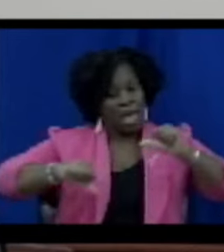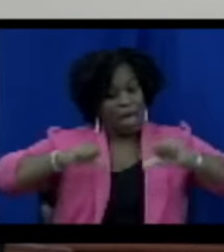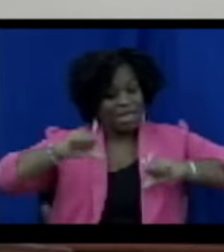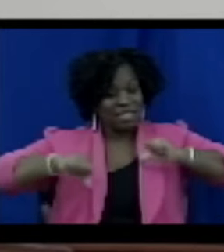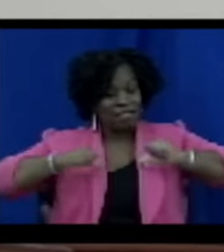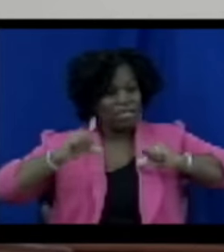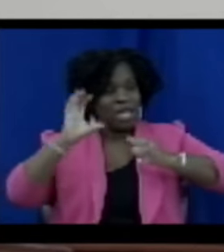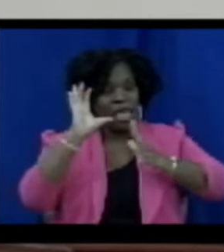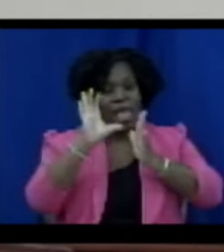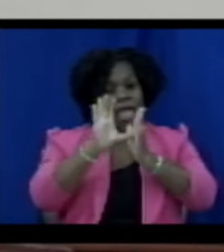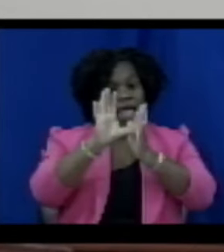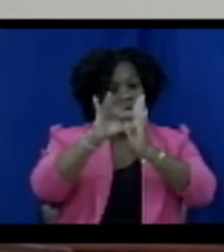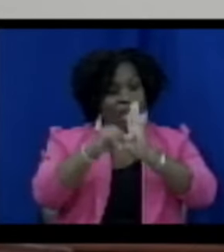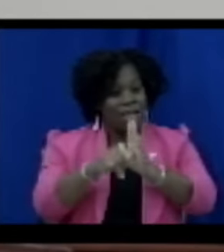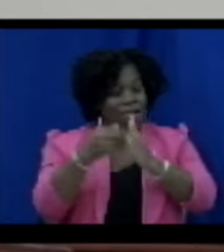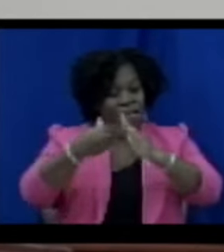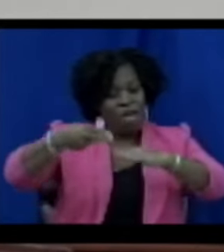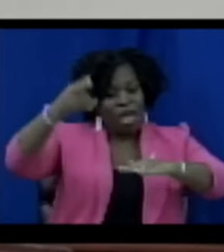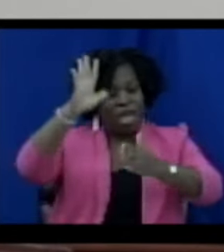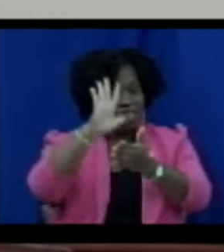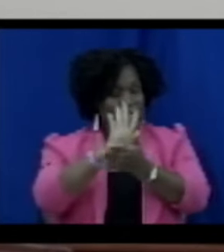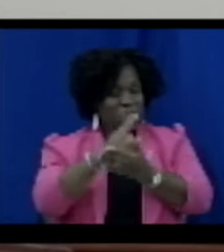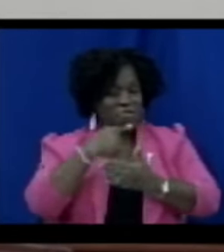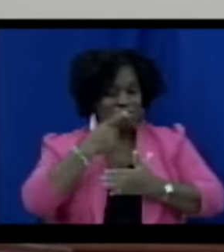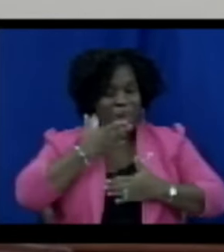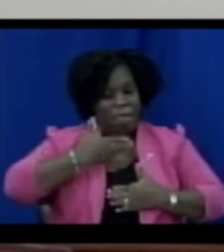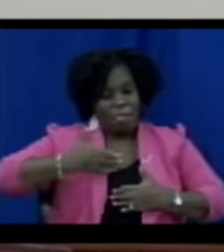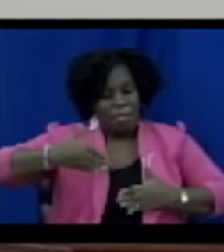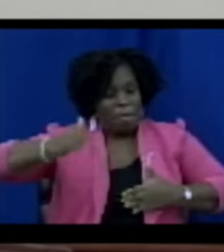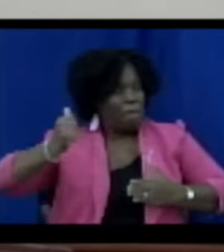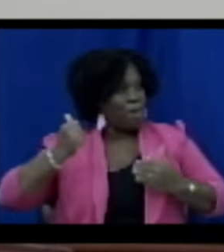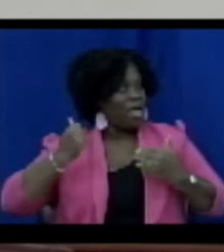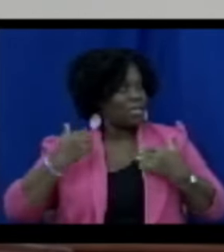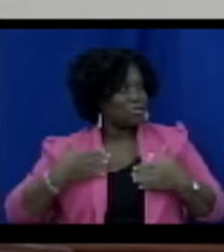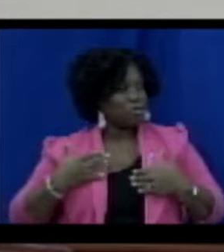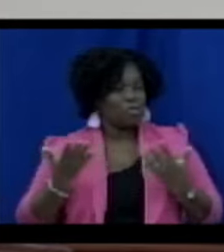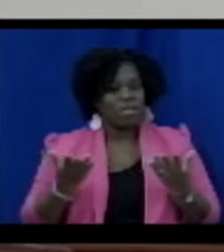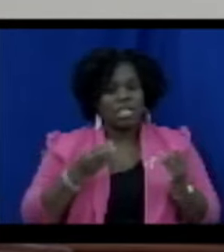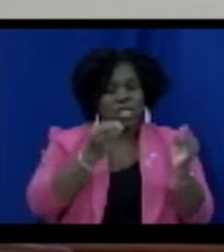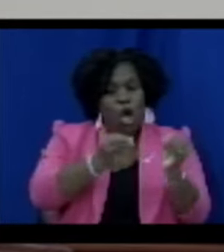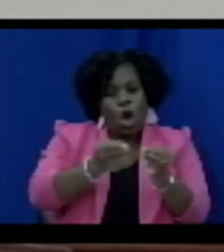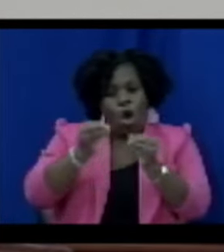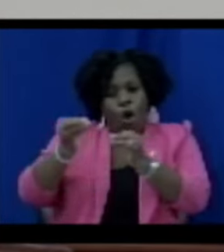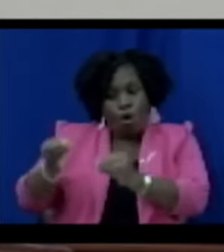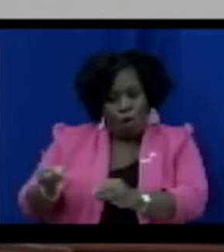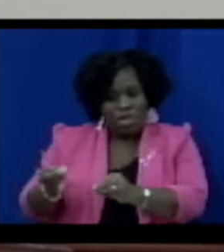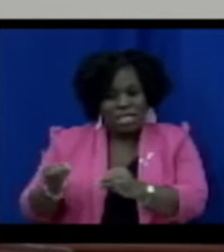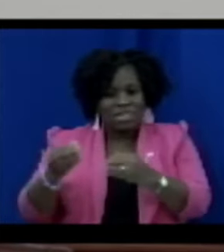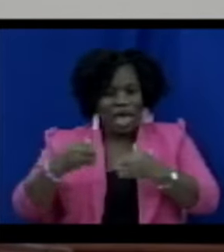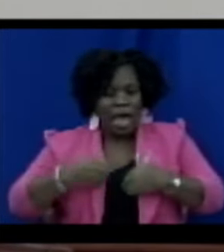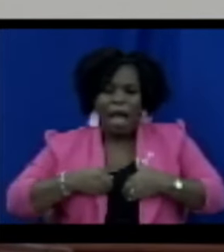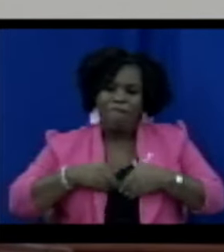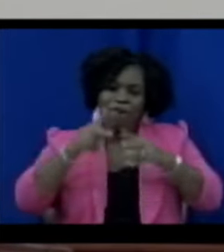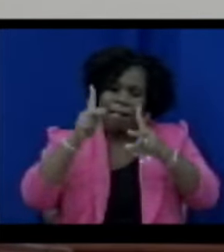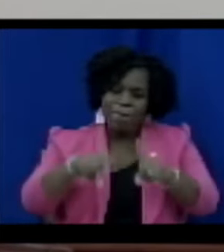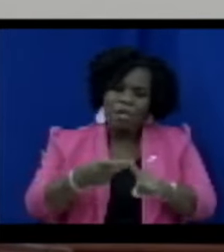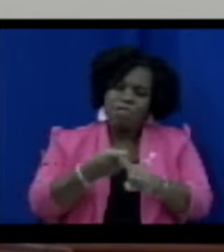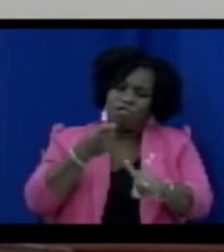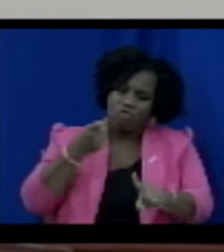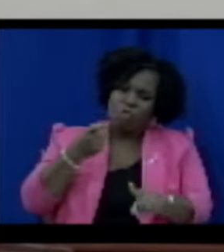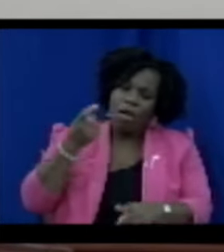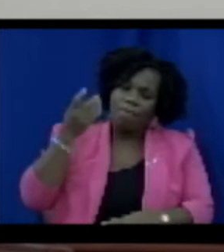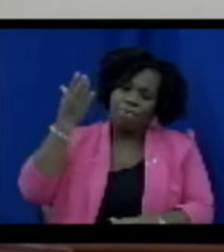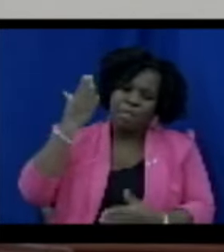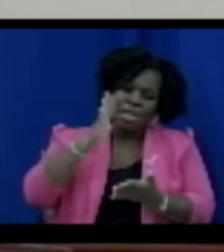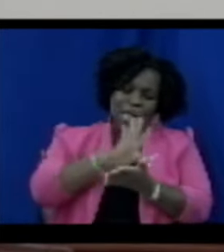call it K-On High School Best where this organization, of course, is made up of alumni from the K